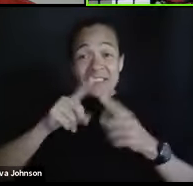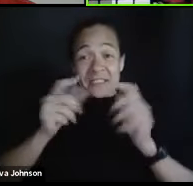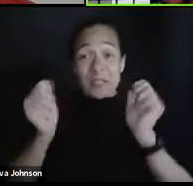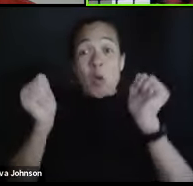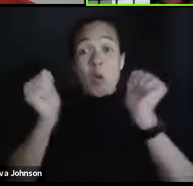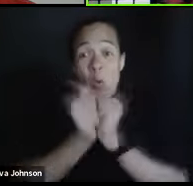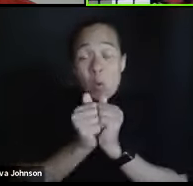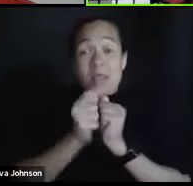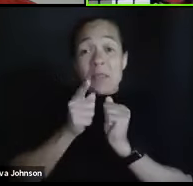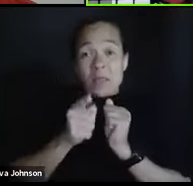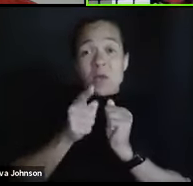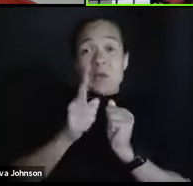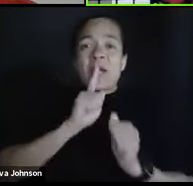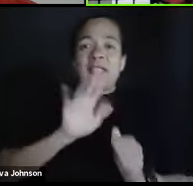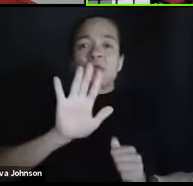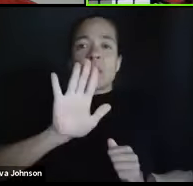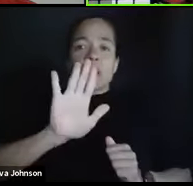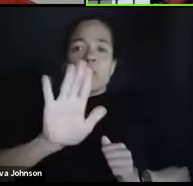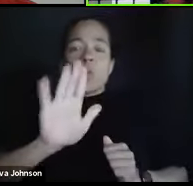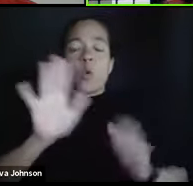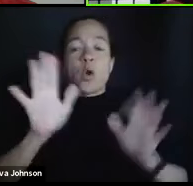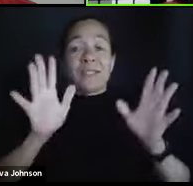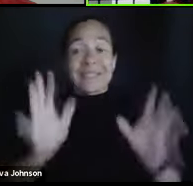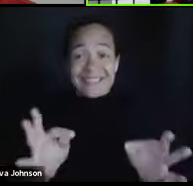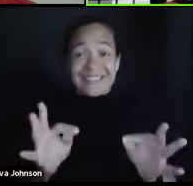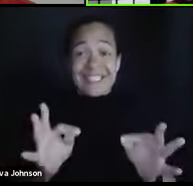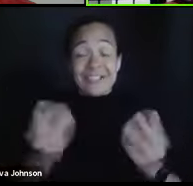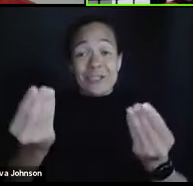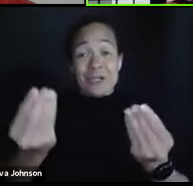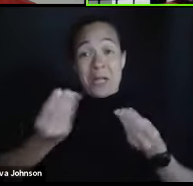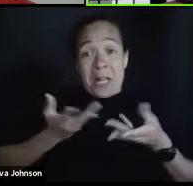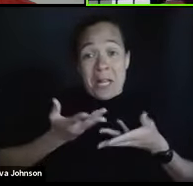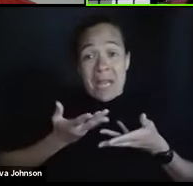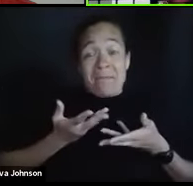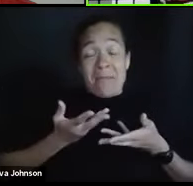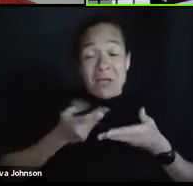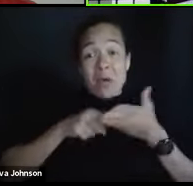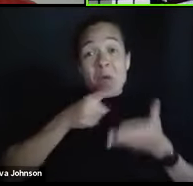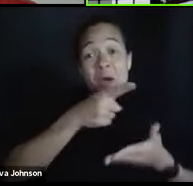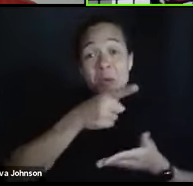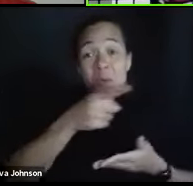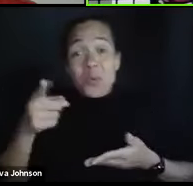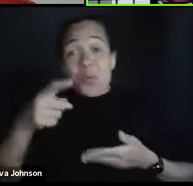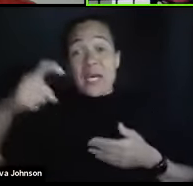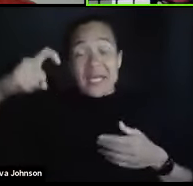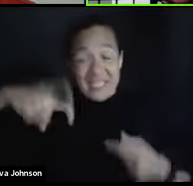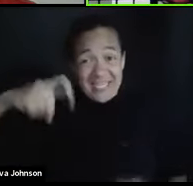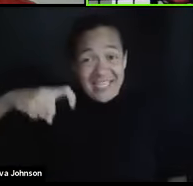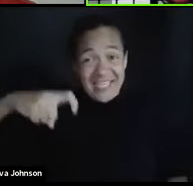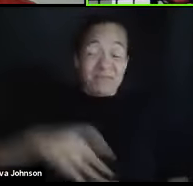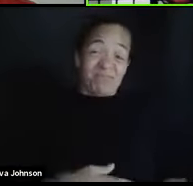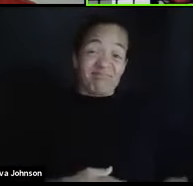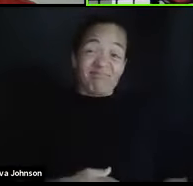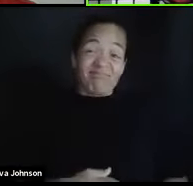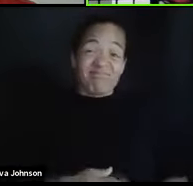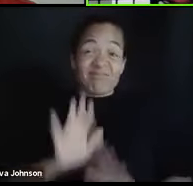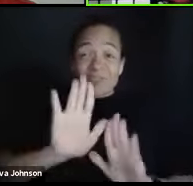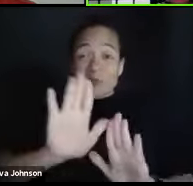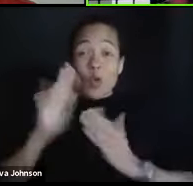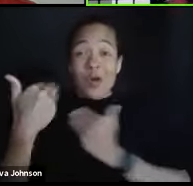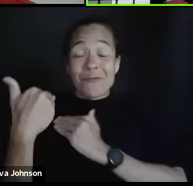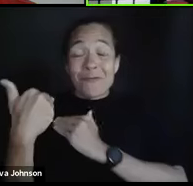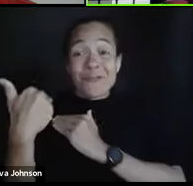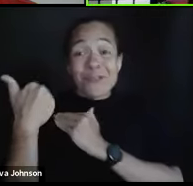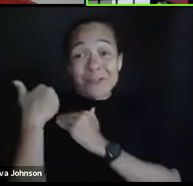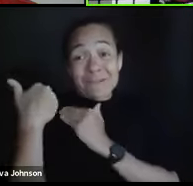it's going to be up to you more so to let me know what you need. It'll be up to you to make sure you